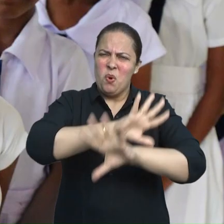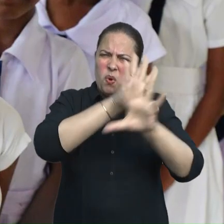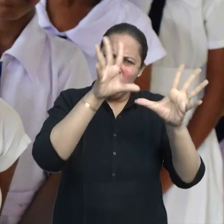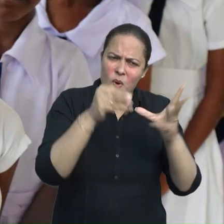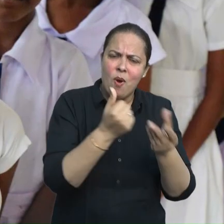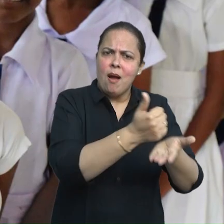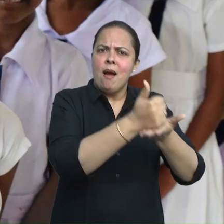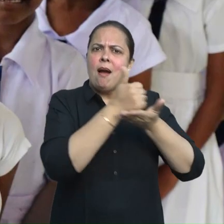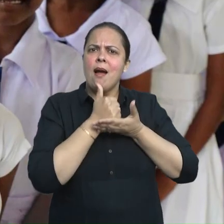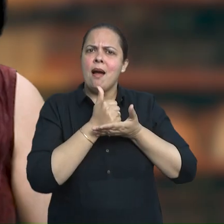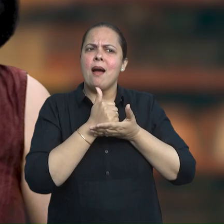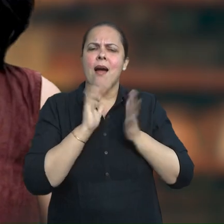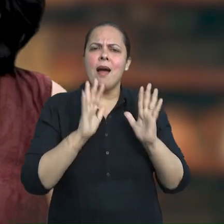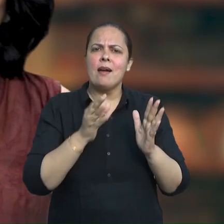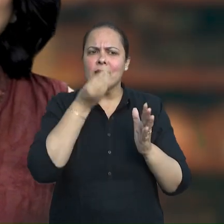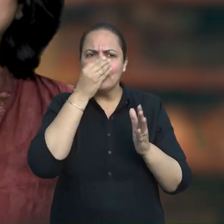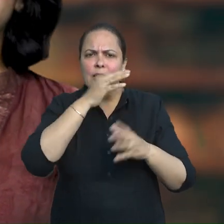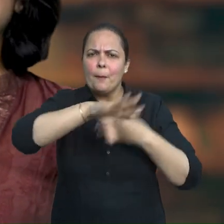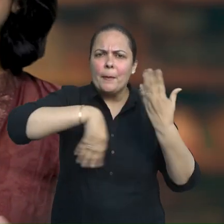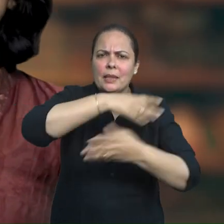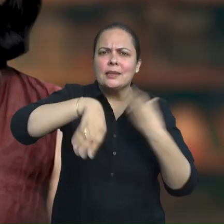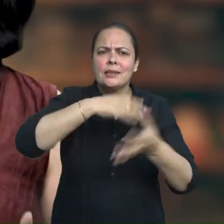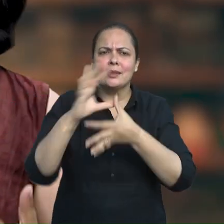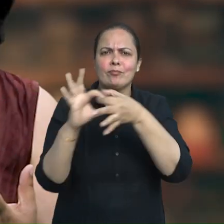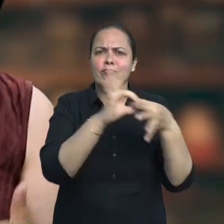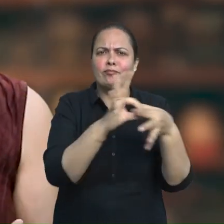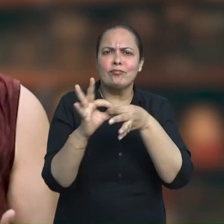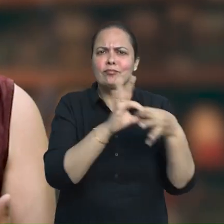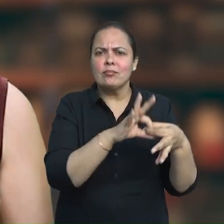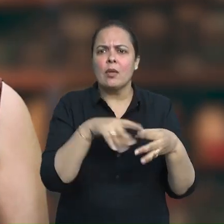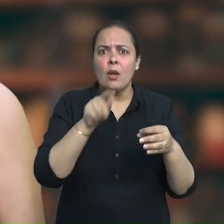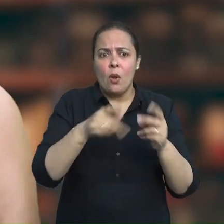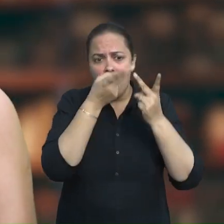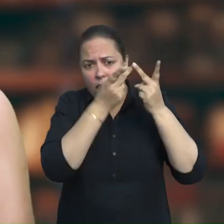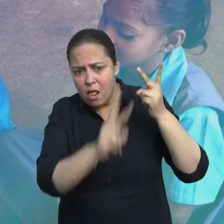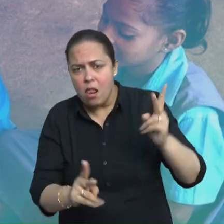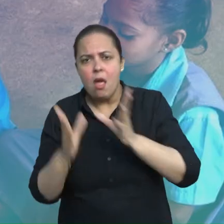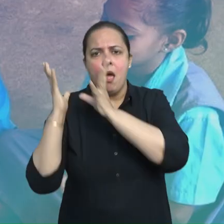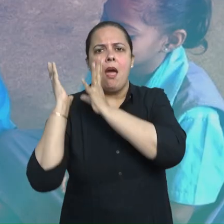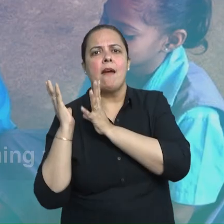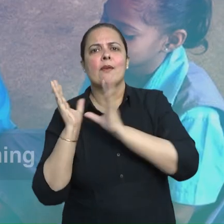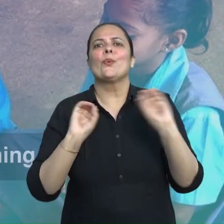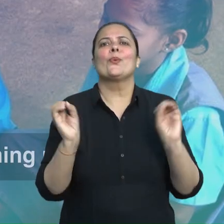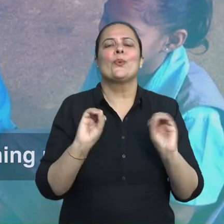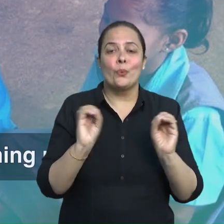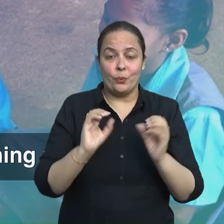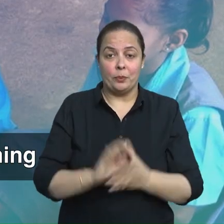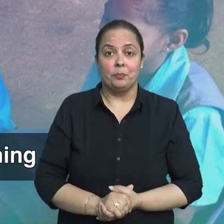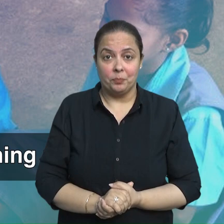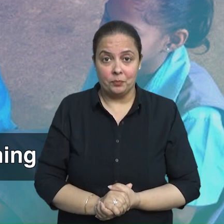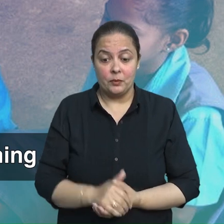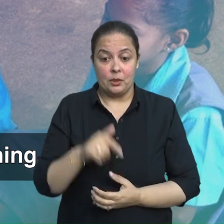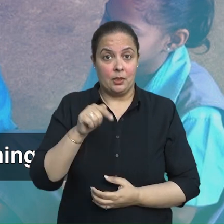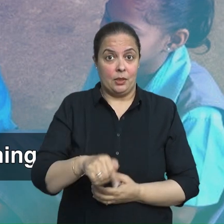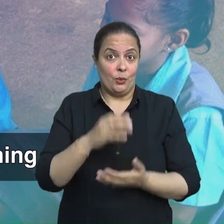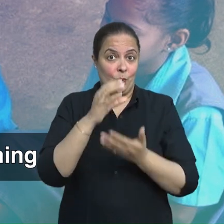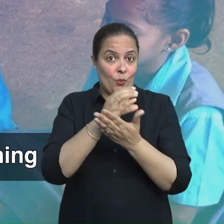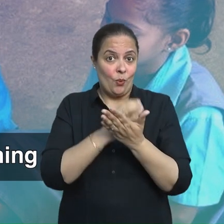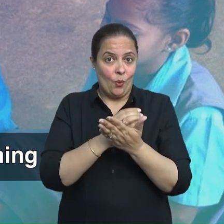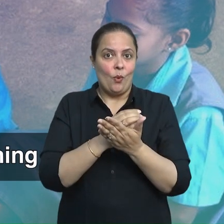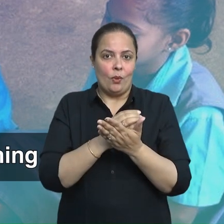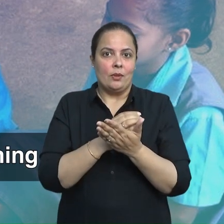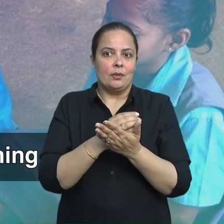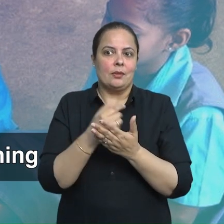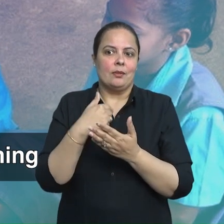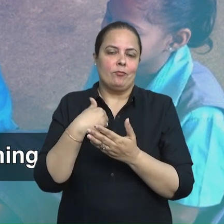load for students. Friends, the primary goal of creating this package is to enhance and facilitate the learning of